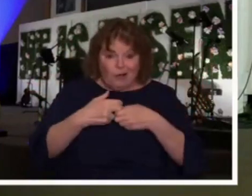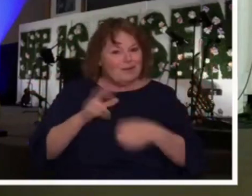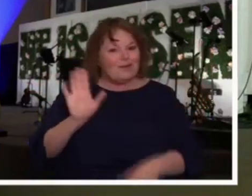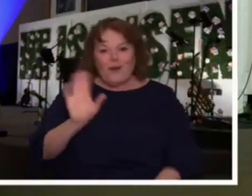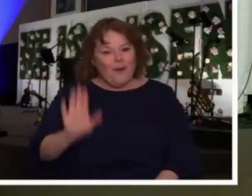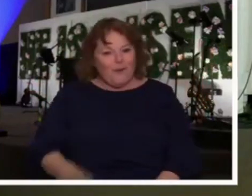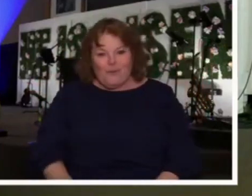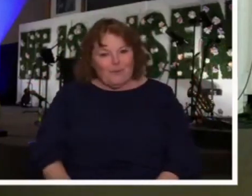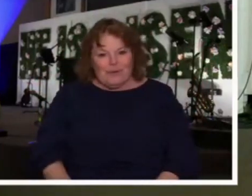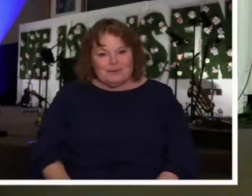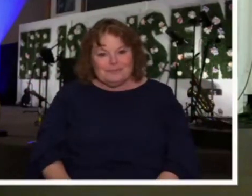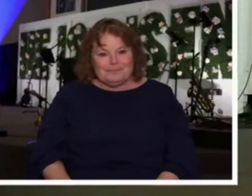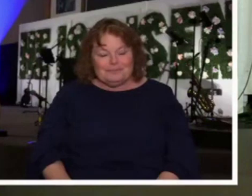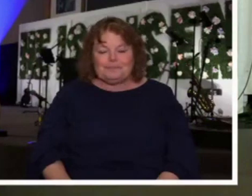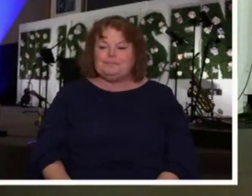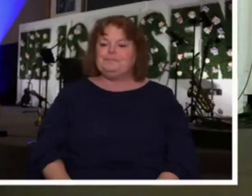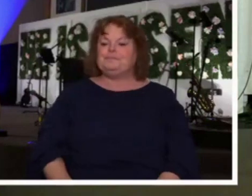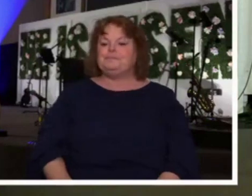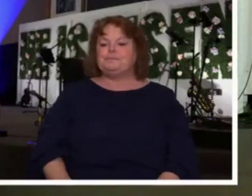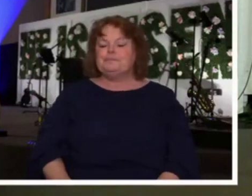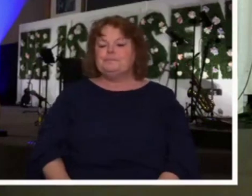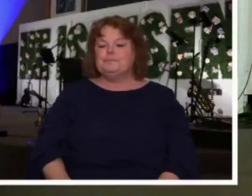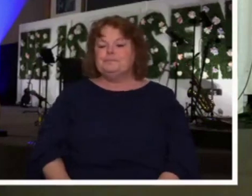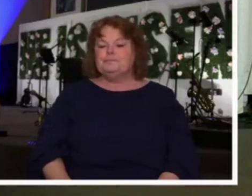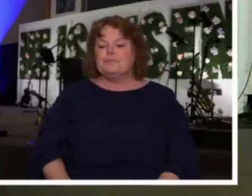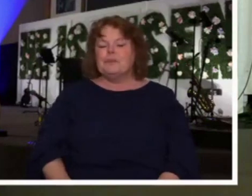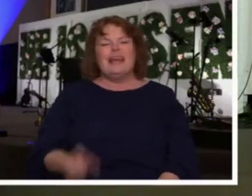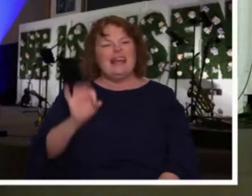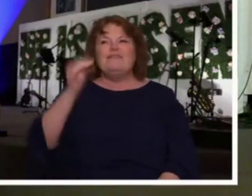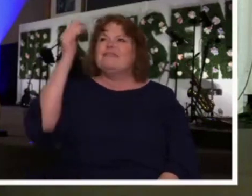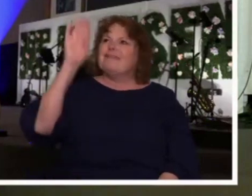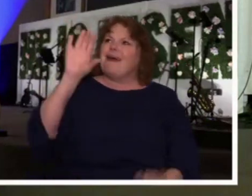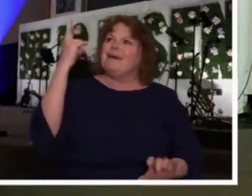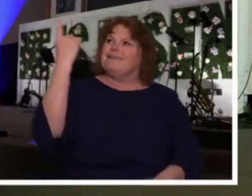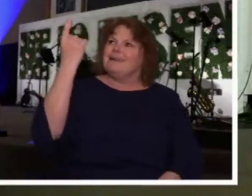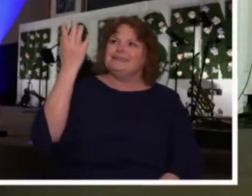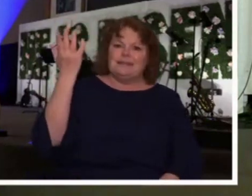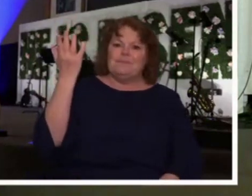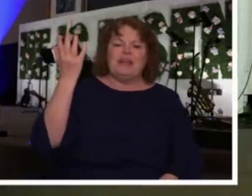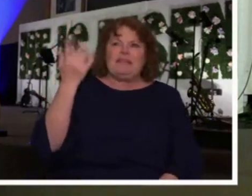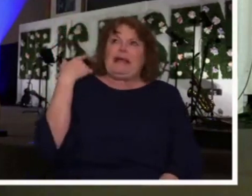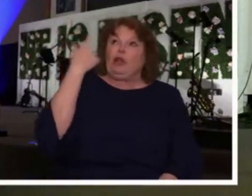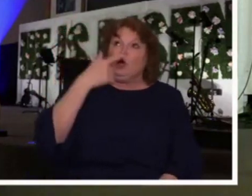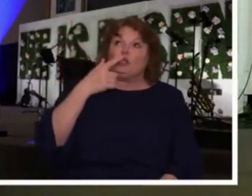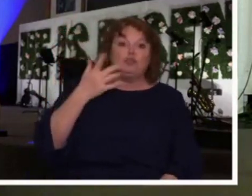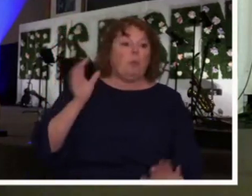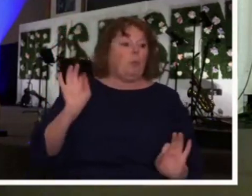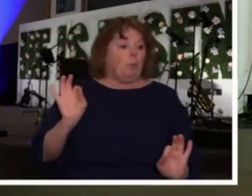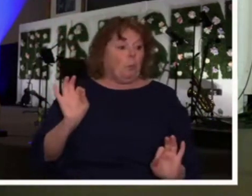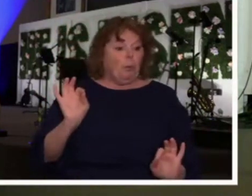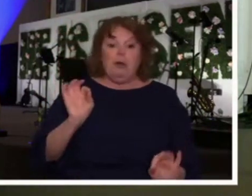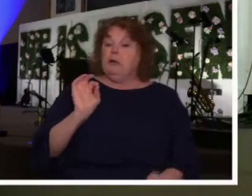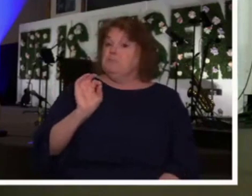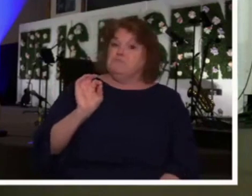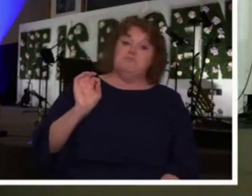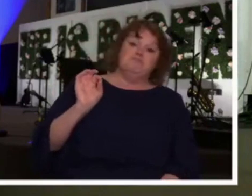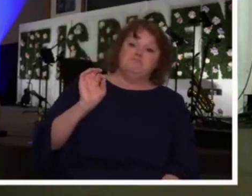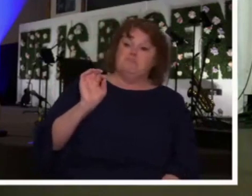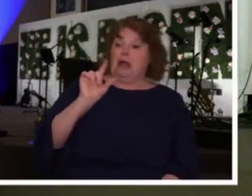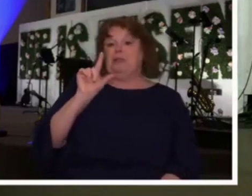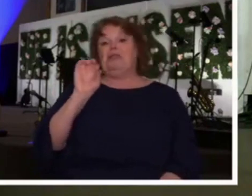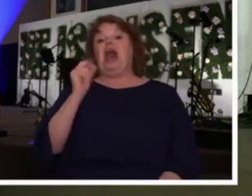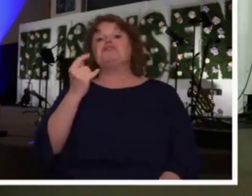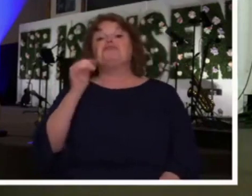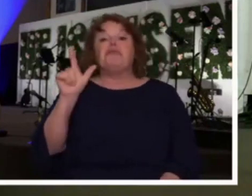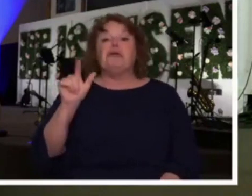It's also easy to celebrate what God is doing when it's logical. I will admit to you that